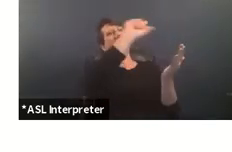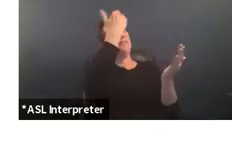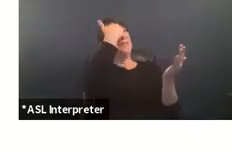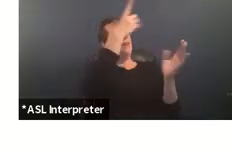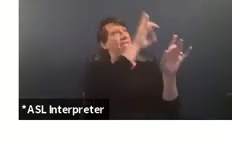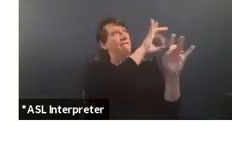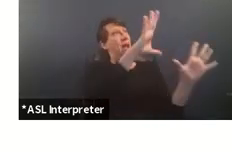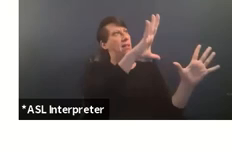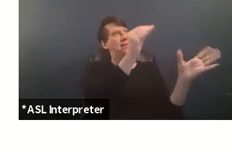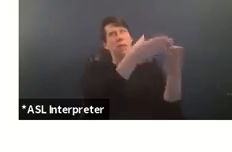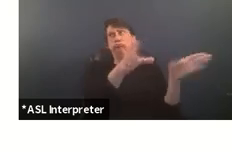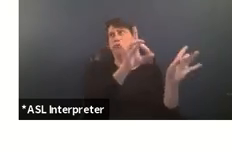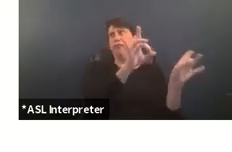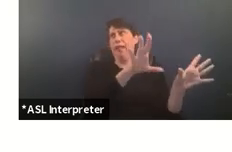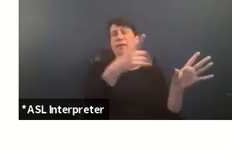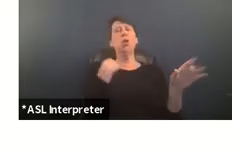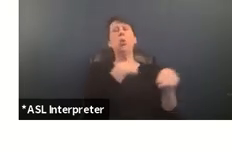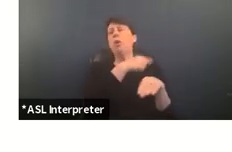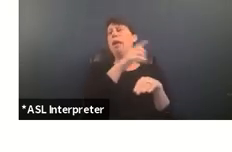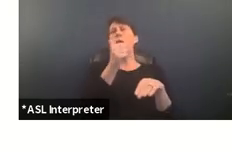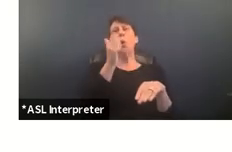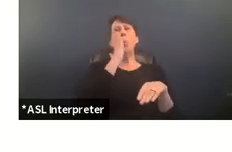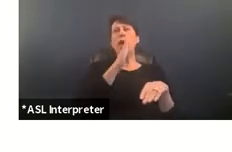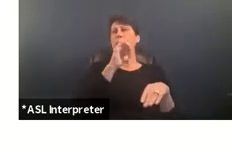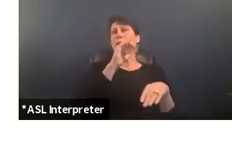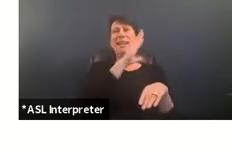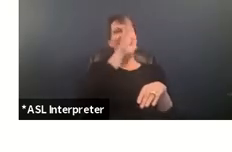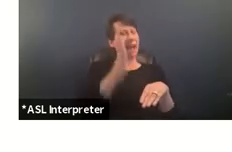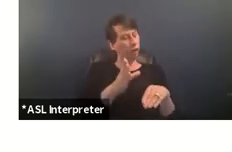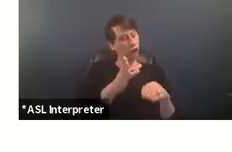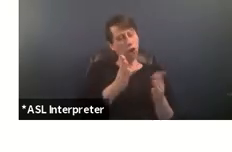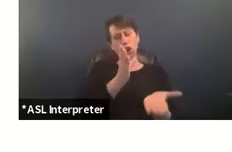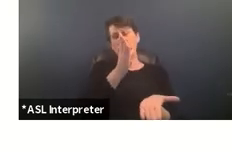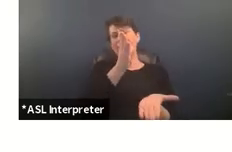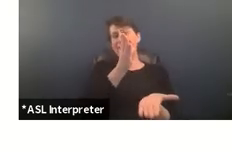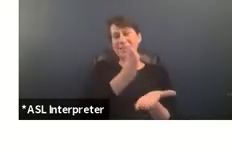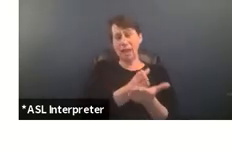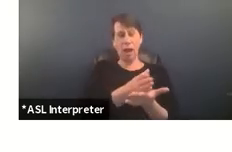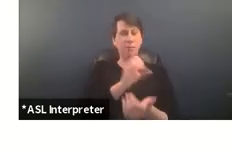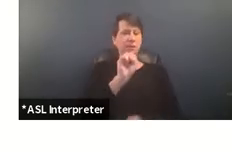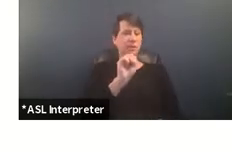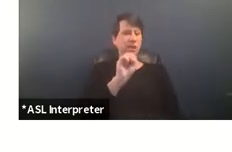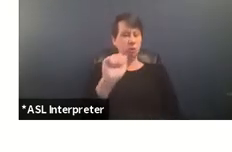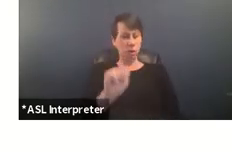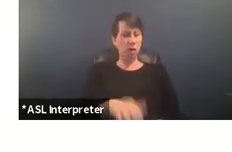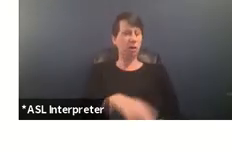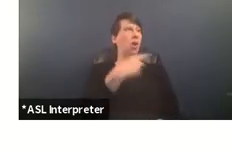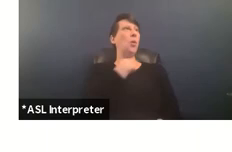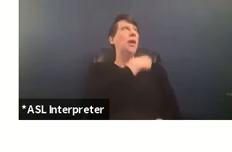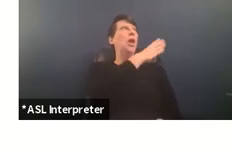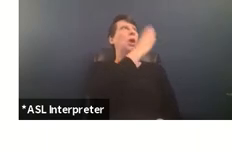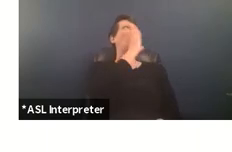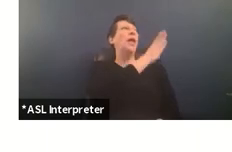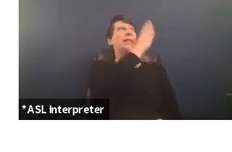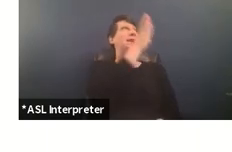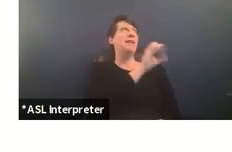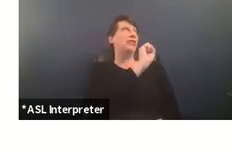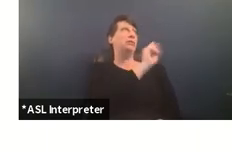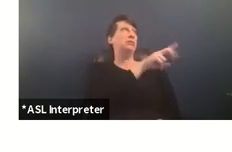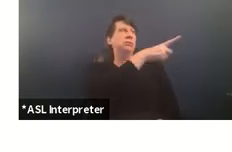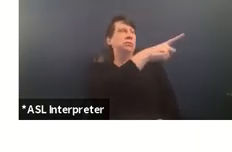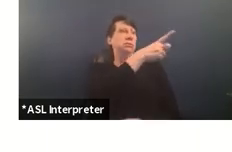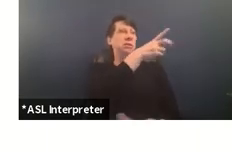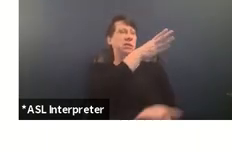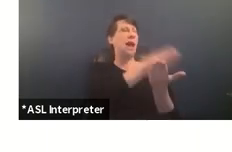not end sexual assault we will never end sexual violence and patriarchal violence if we do not end the carceral